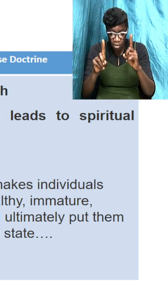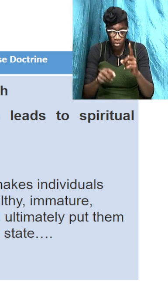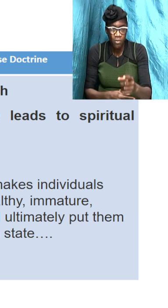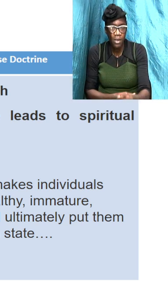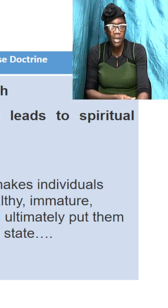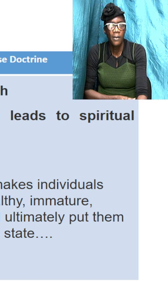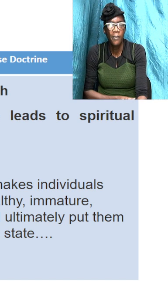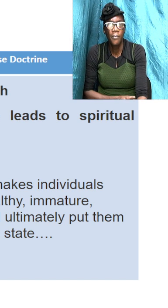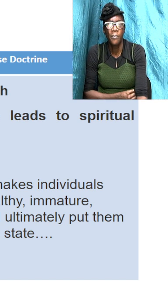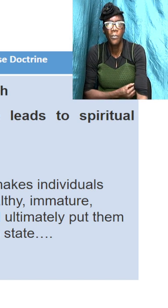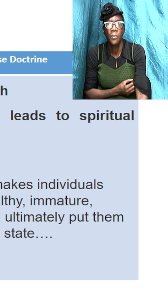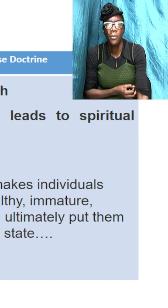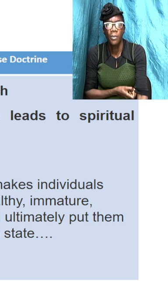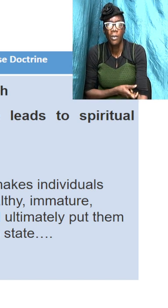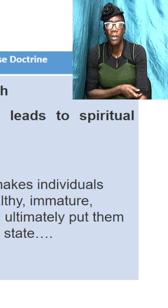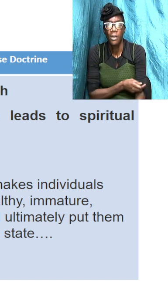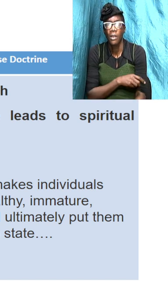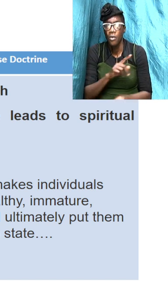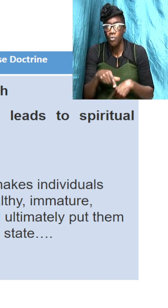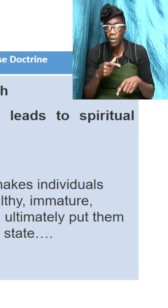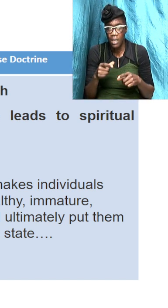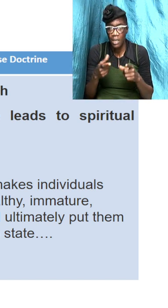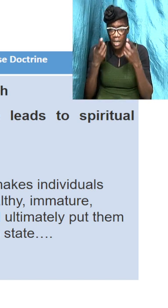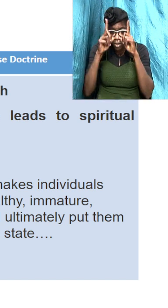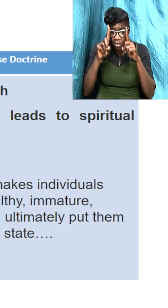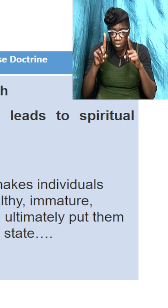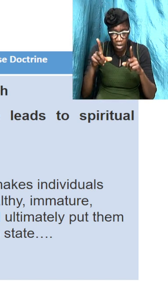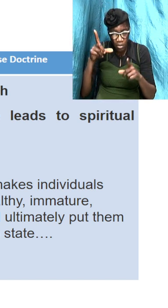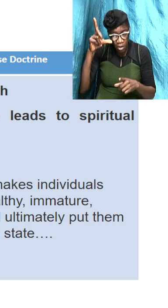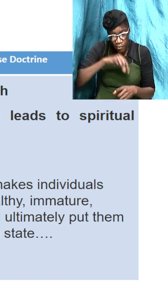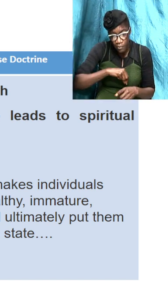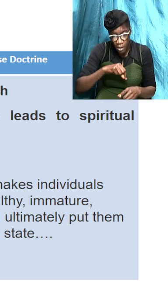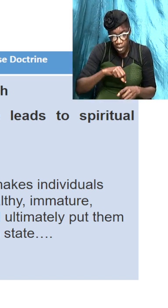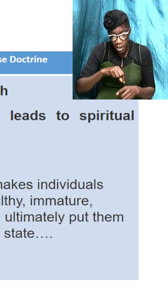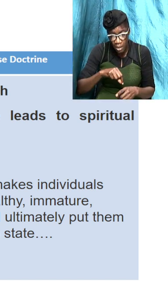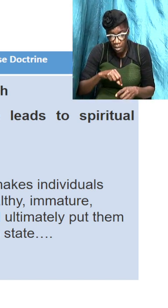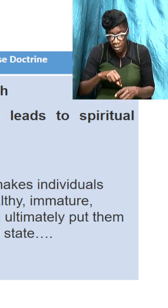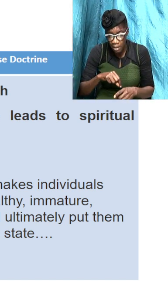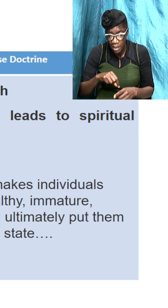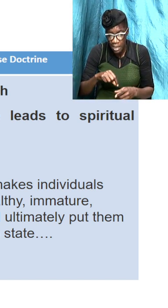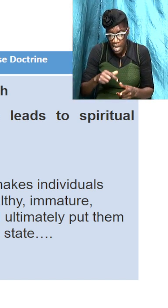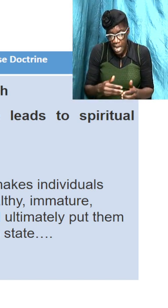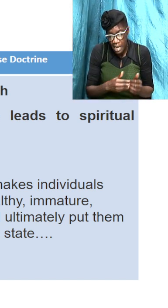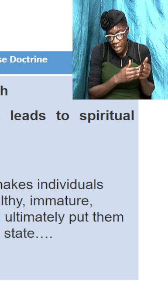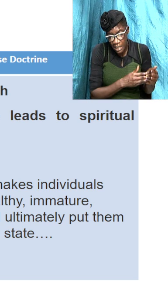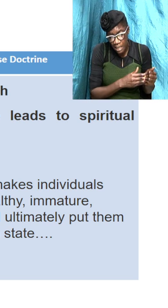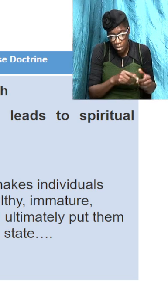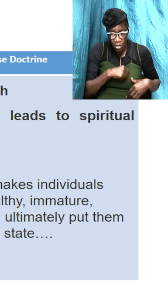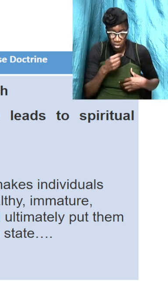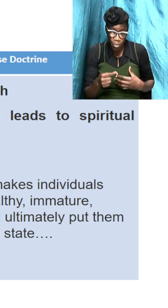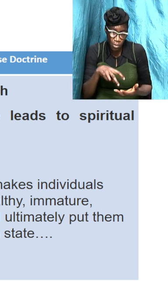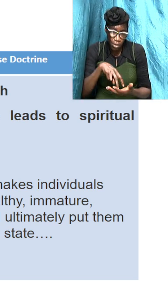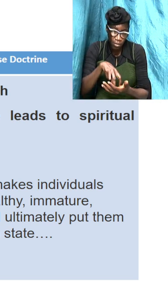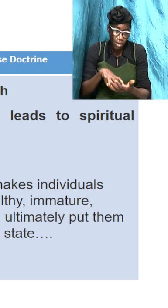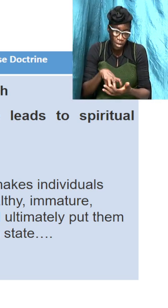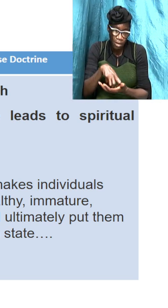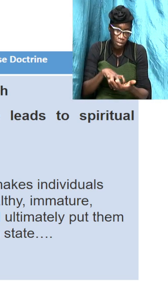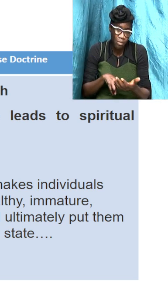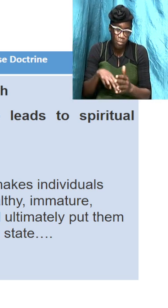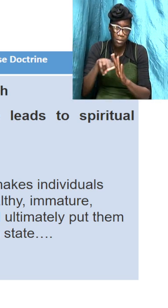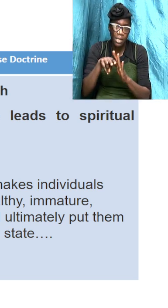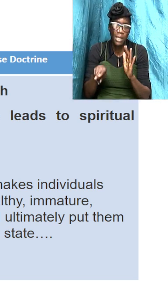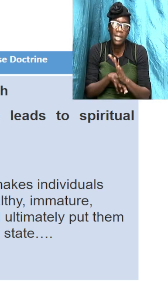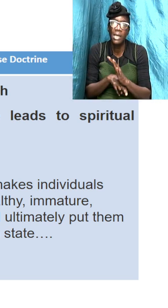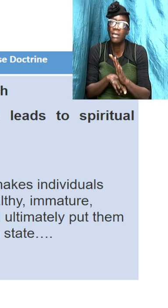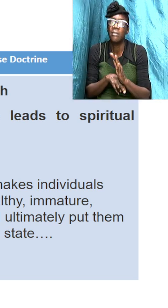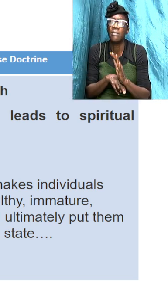but when the doctrine is false it leads to spiritual weakness so look here false doctrine make